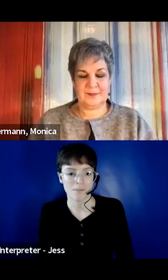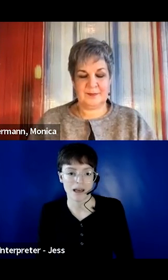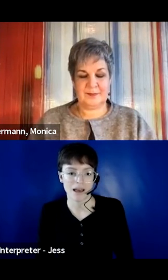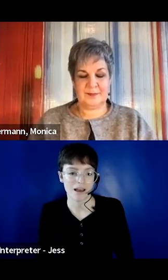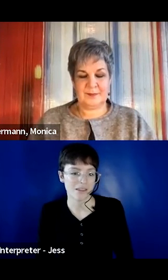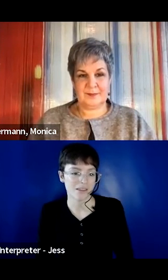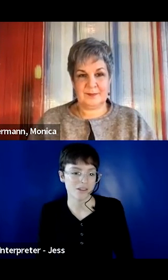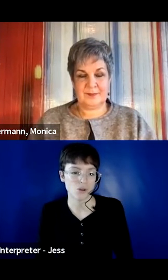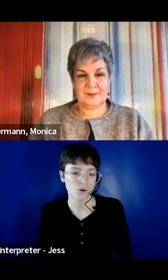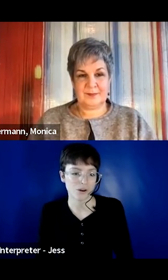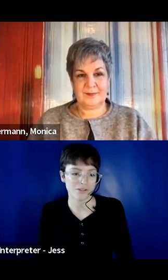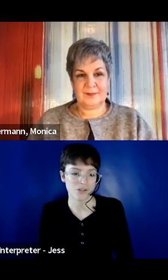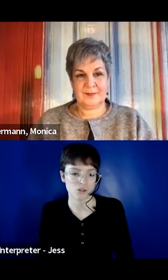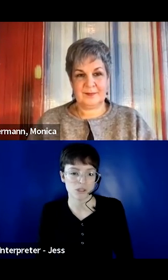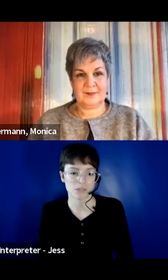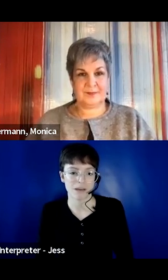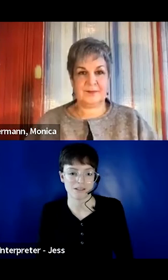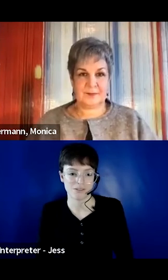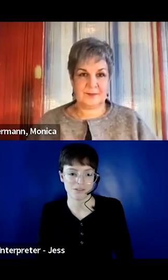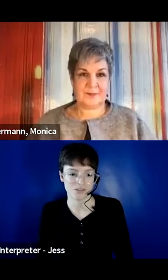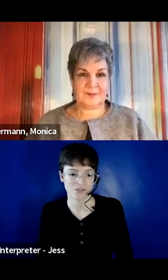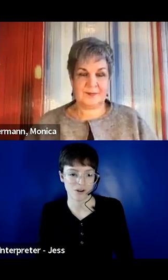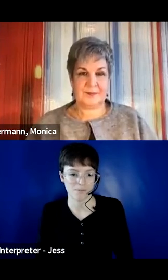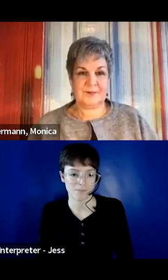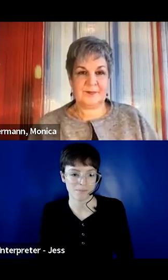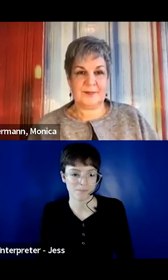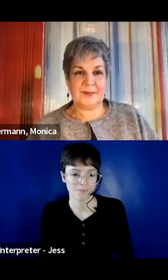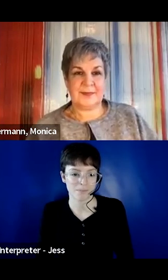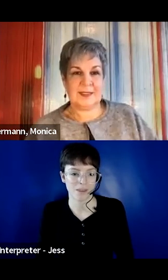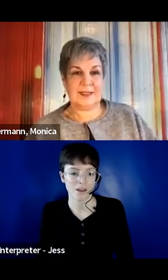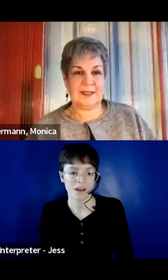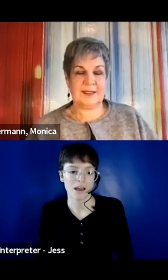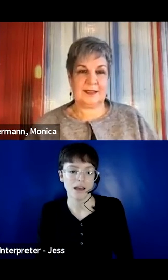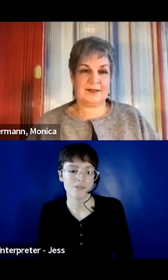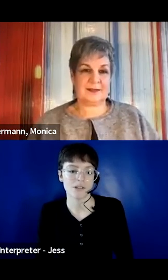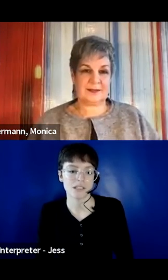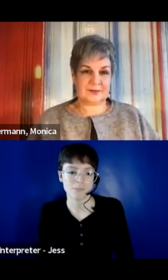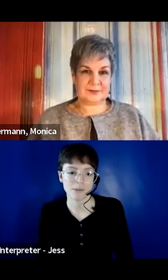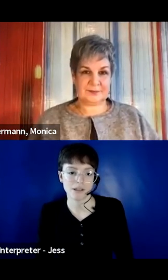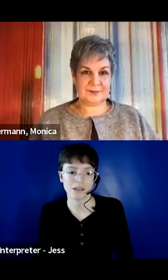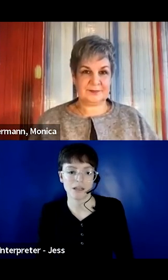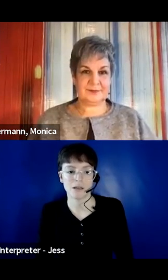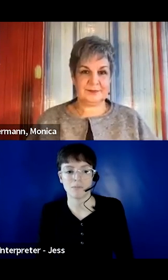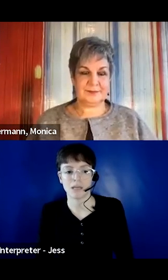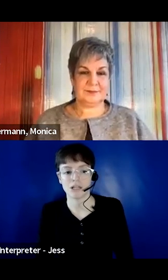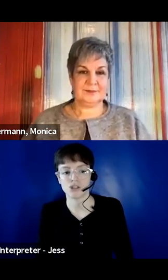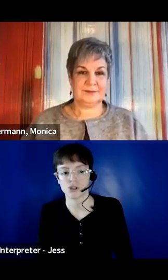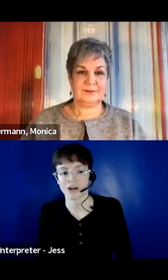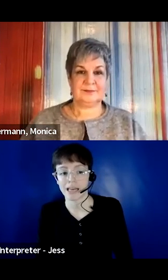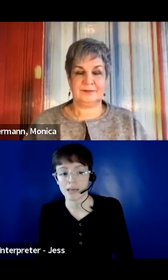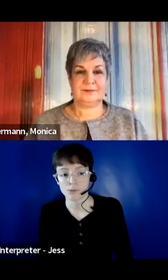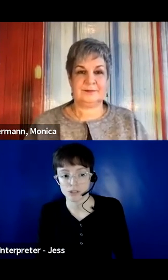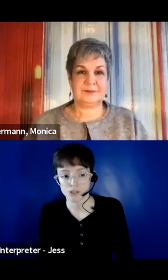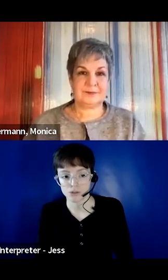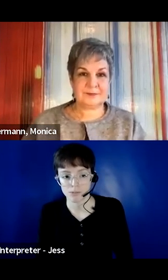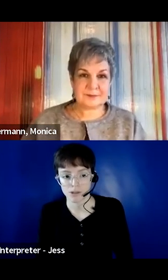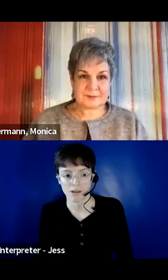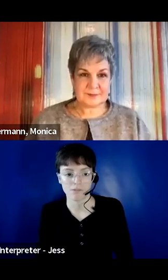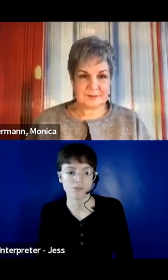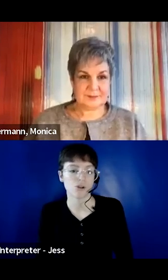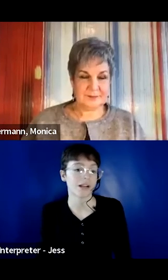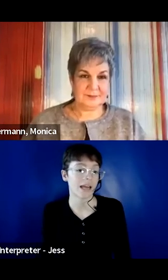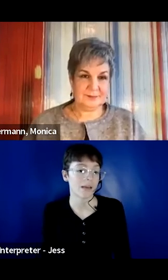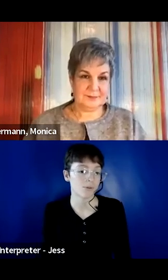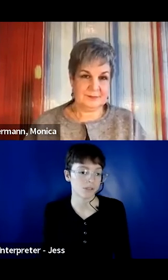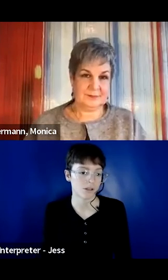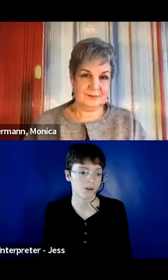um, your individual perspective is from. If a disability means you're not able to do something,